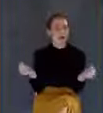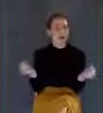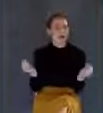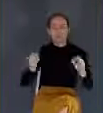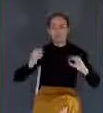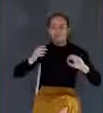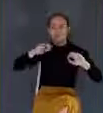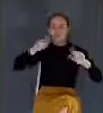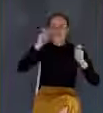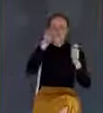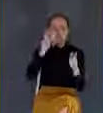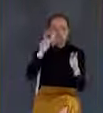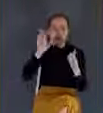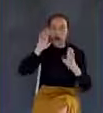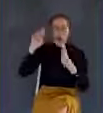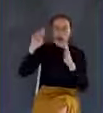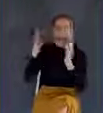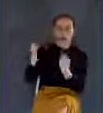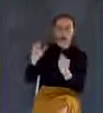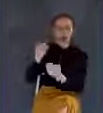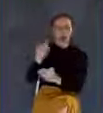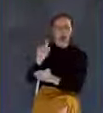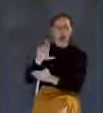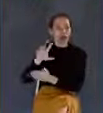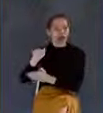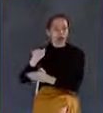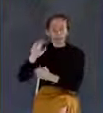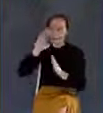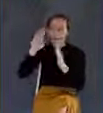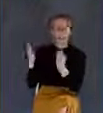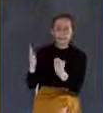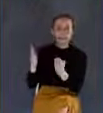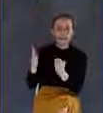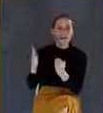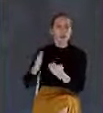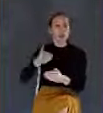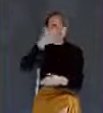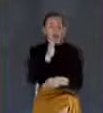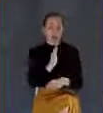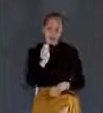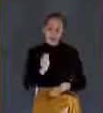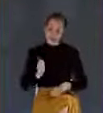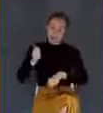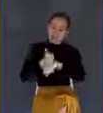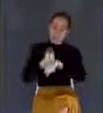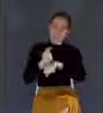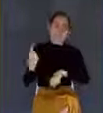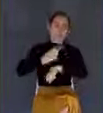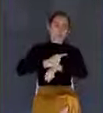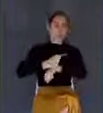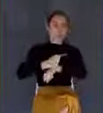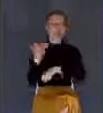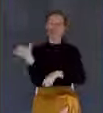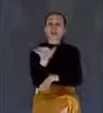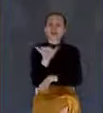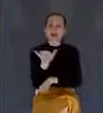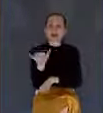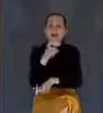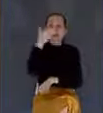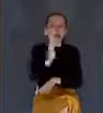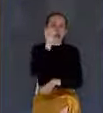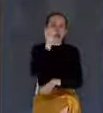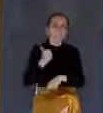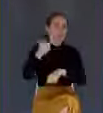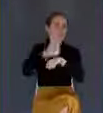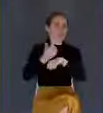God has fixed the day according to Acts chapter 1. Just as surely as God fixed the day when Jesus came, the first time when he would be born in